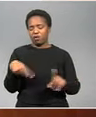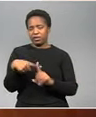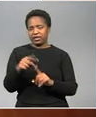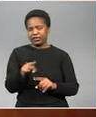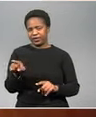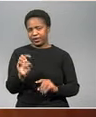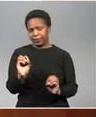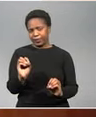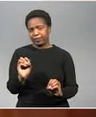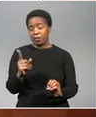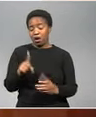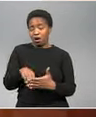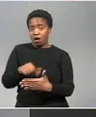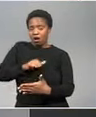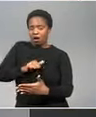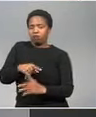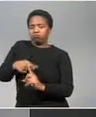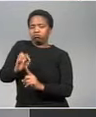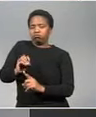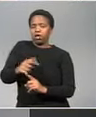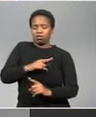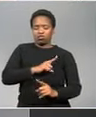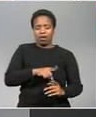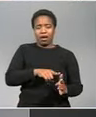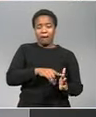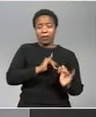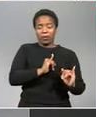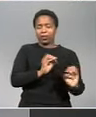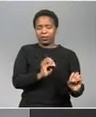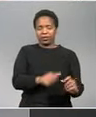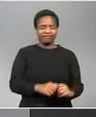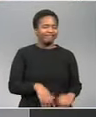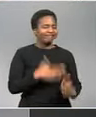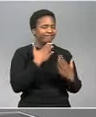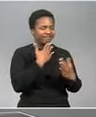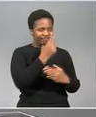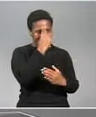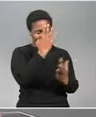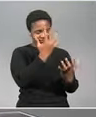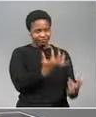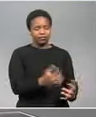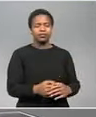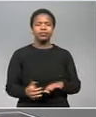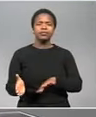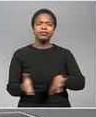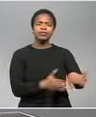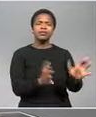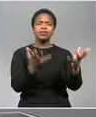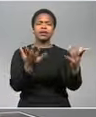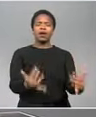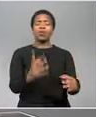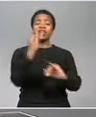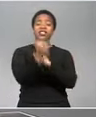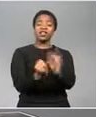post-election sentiment turning review as always thank you so much thank you okay let's move on and take a look at uh news